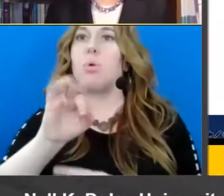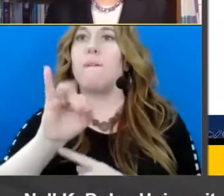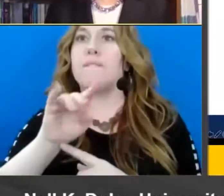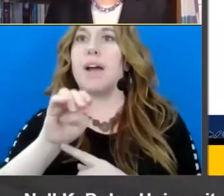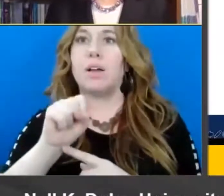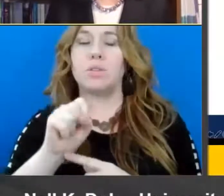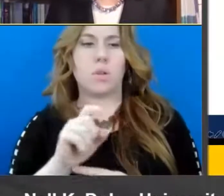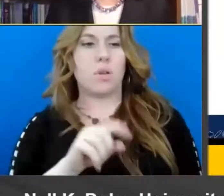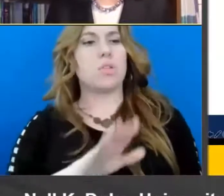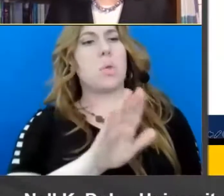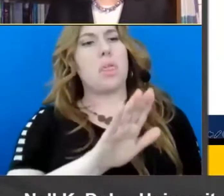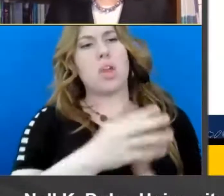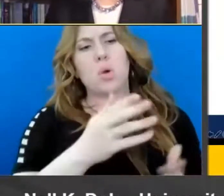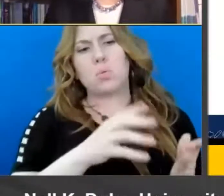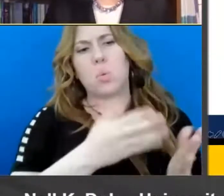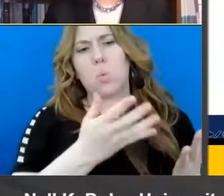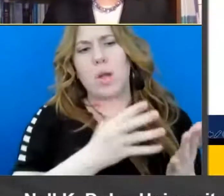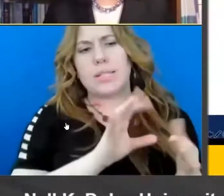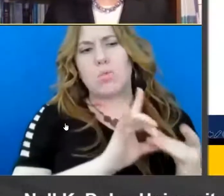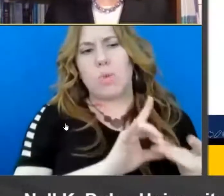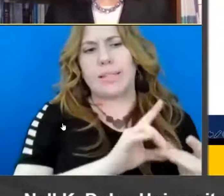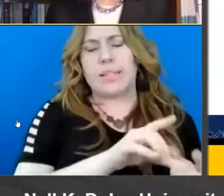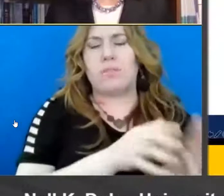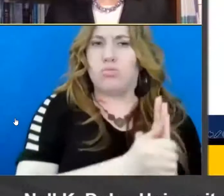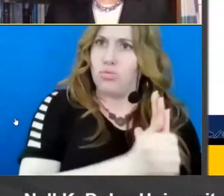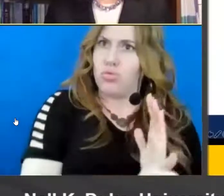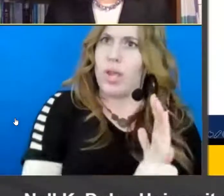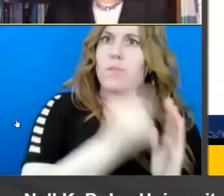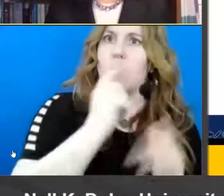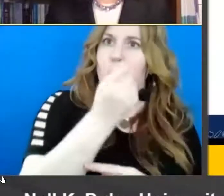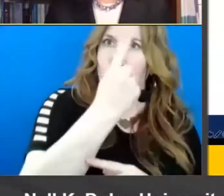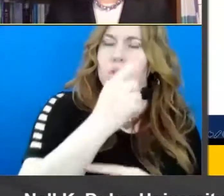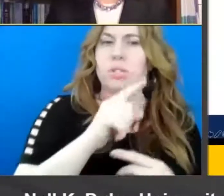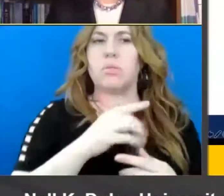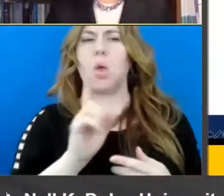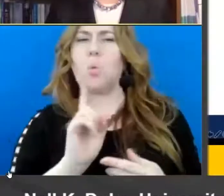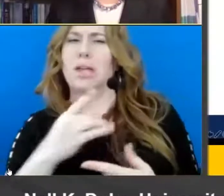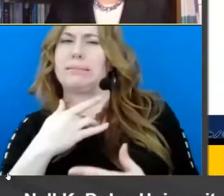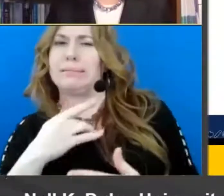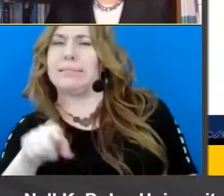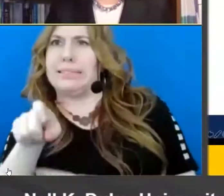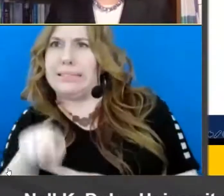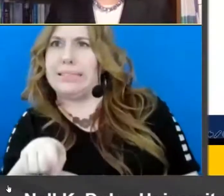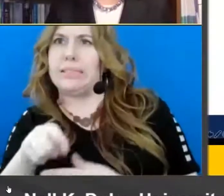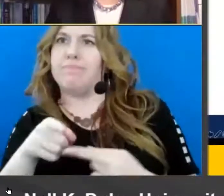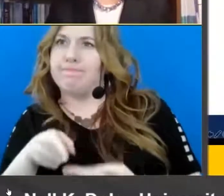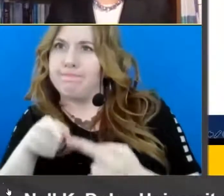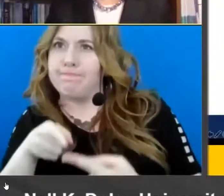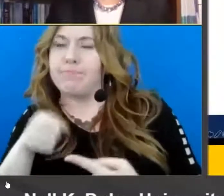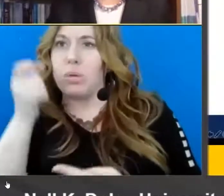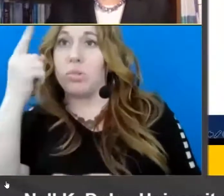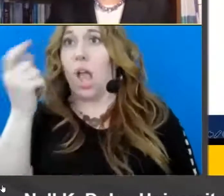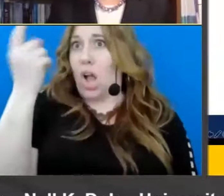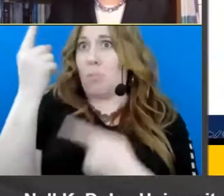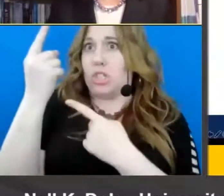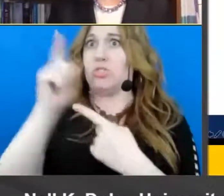strength with respect to comprehension and where do they have a relative need and um you know because comprehension is so complex you will often